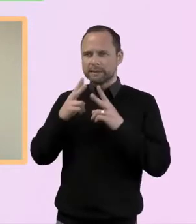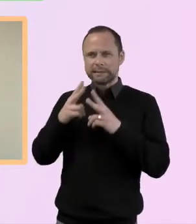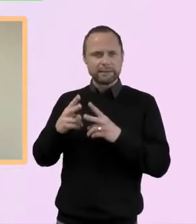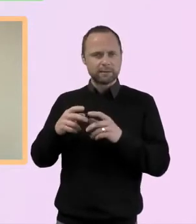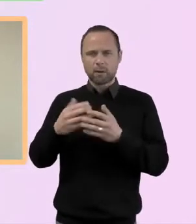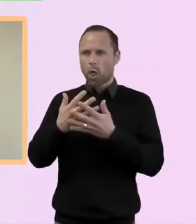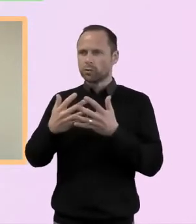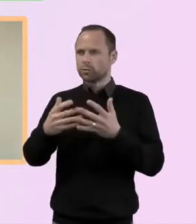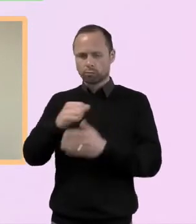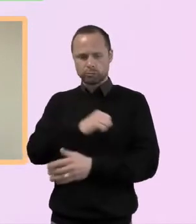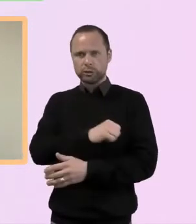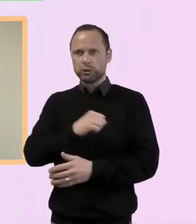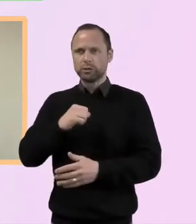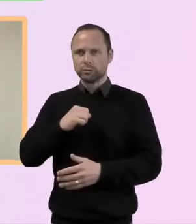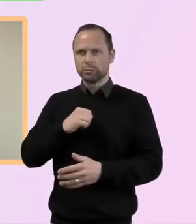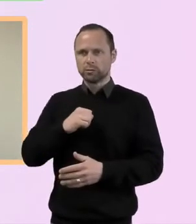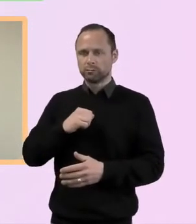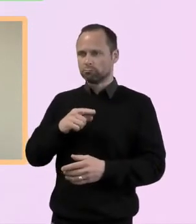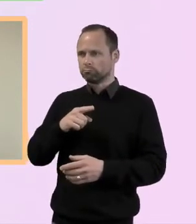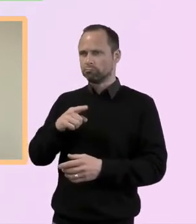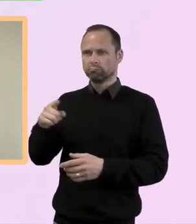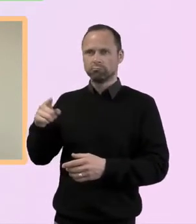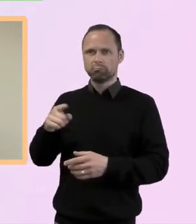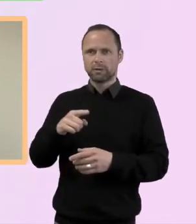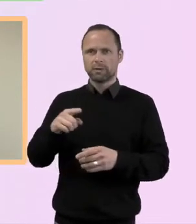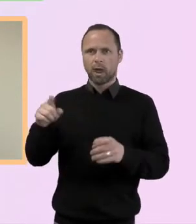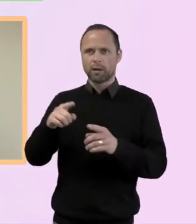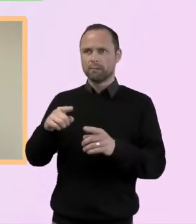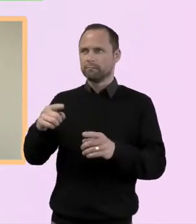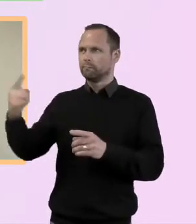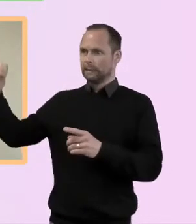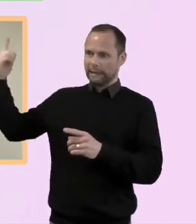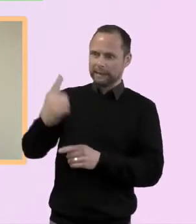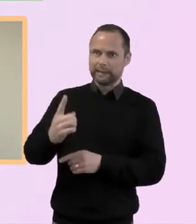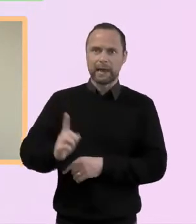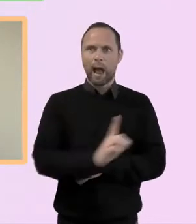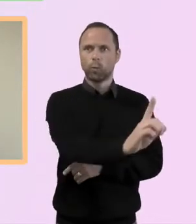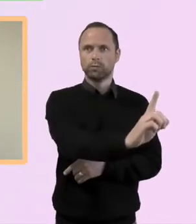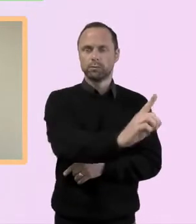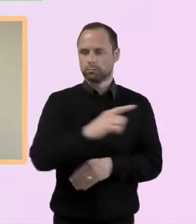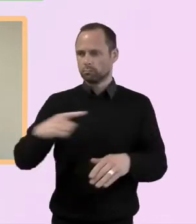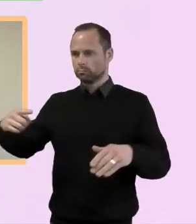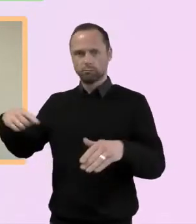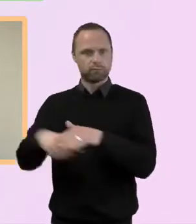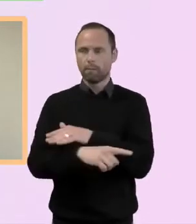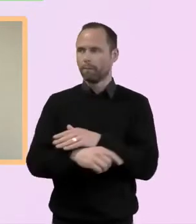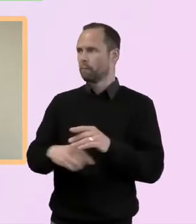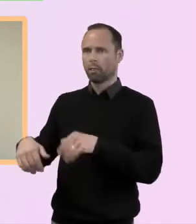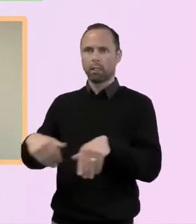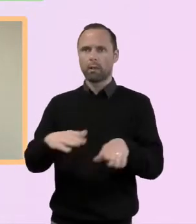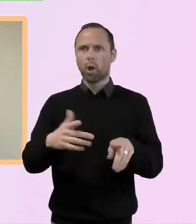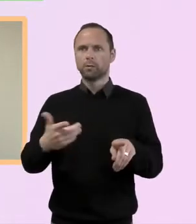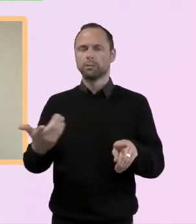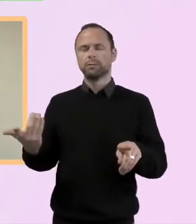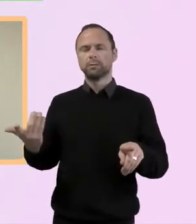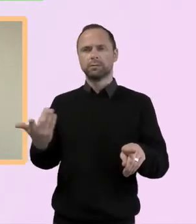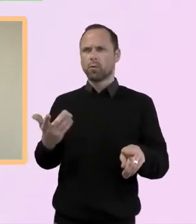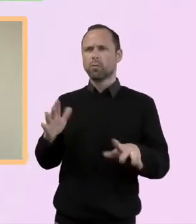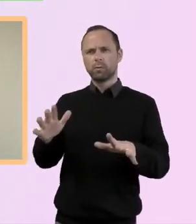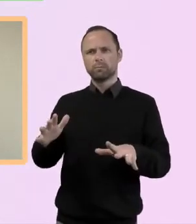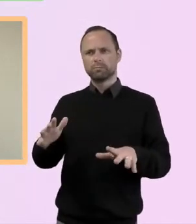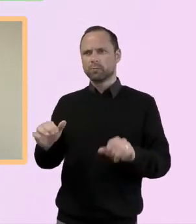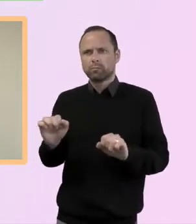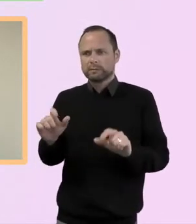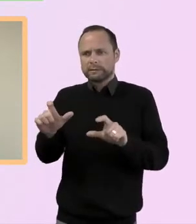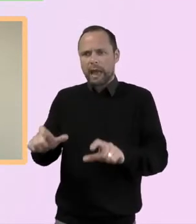Christians sort of parachuting in and parachuting out. I think for us, after quite a long journey with that, we just felt, you know what, the